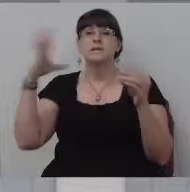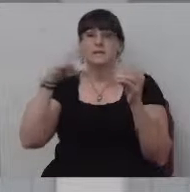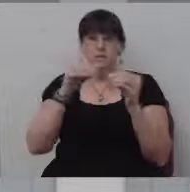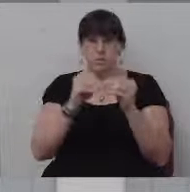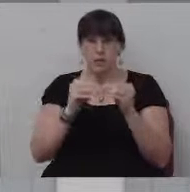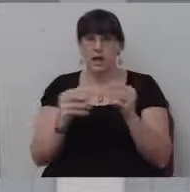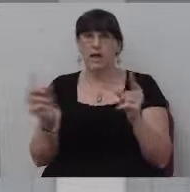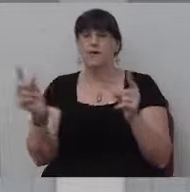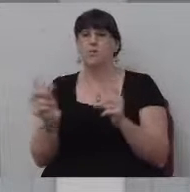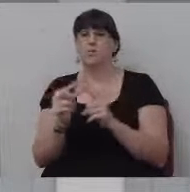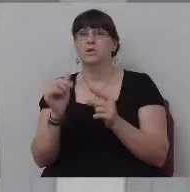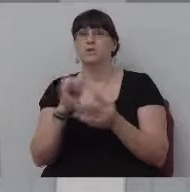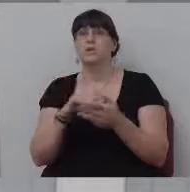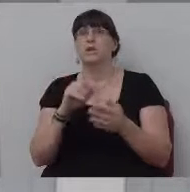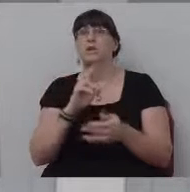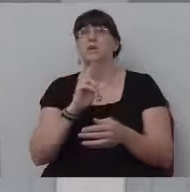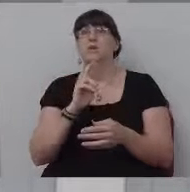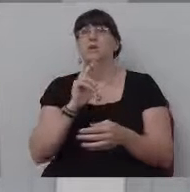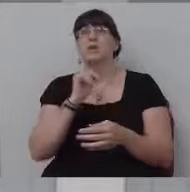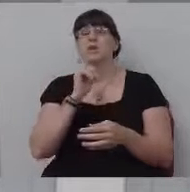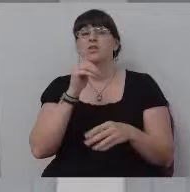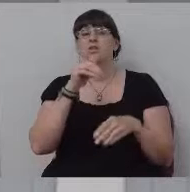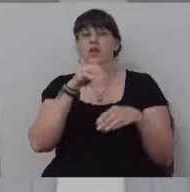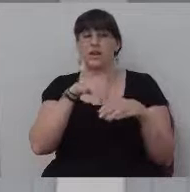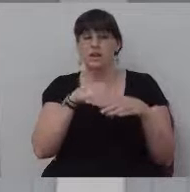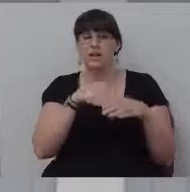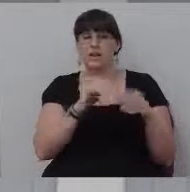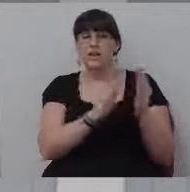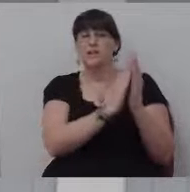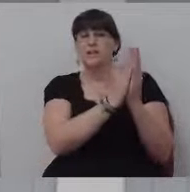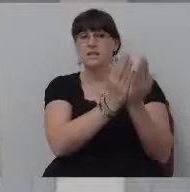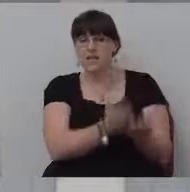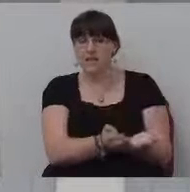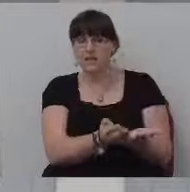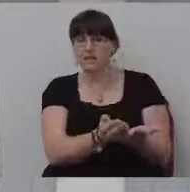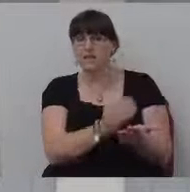that are not in the text